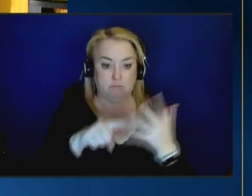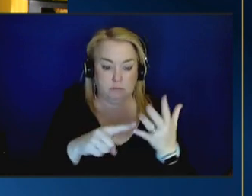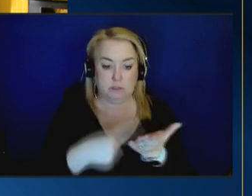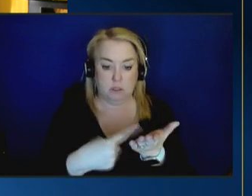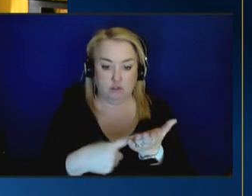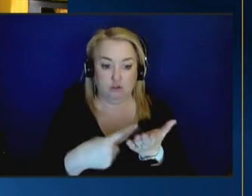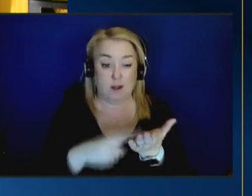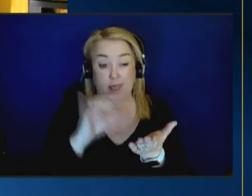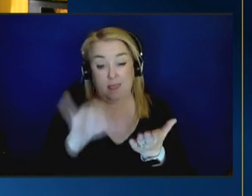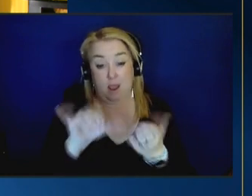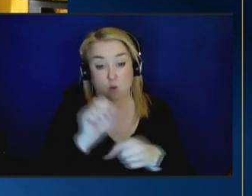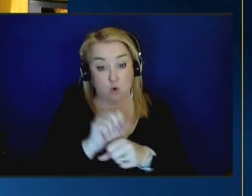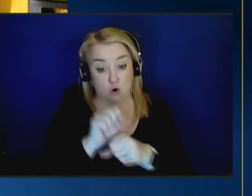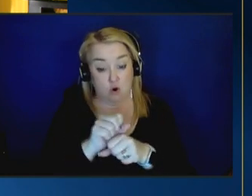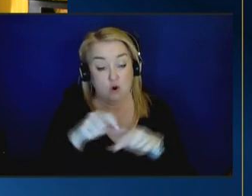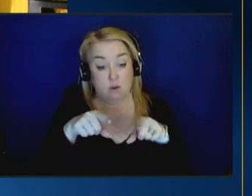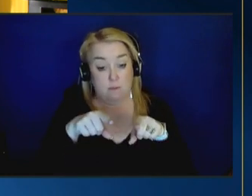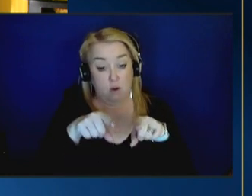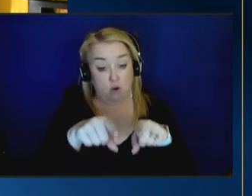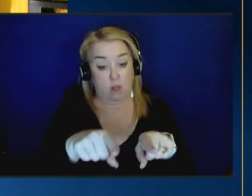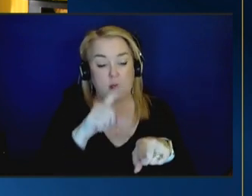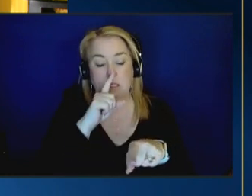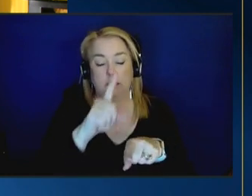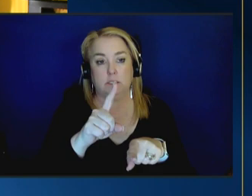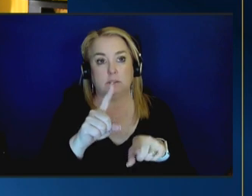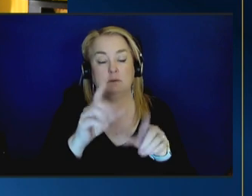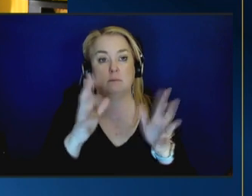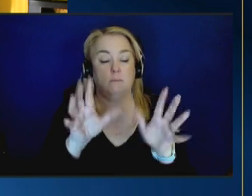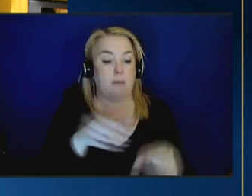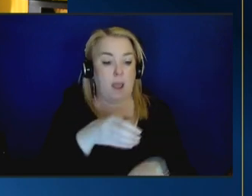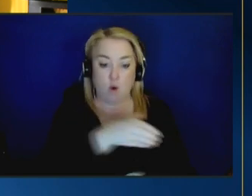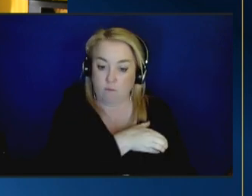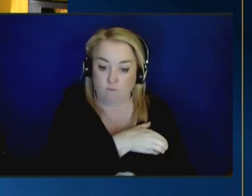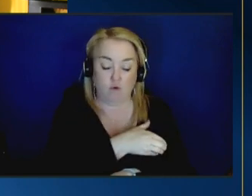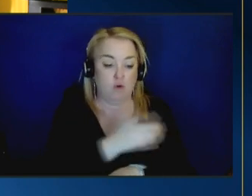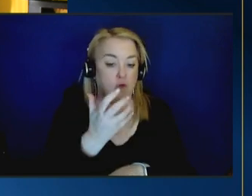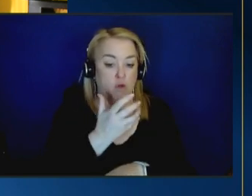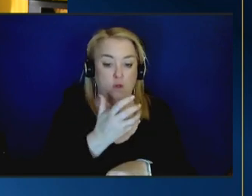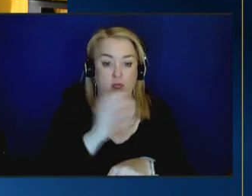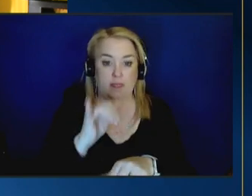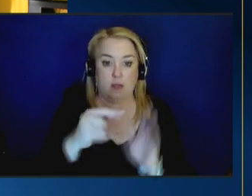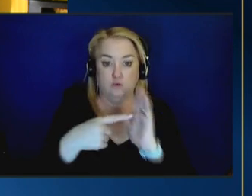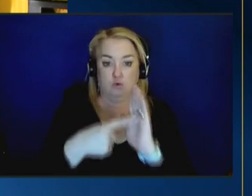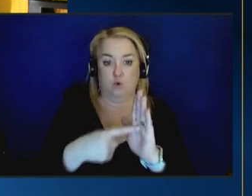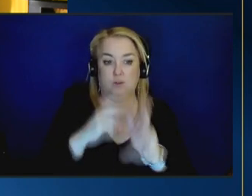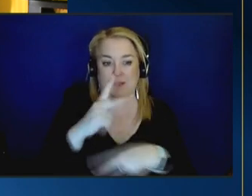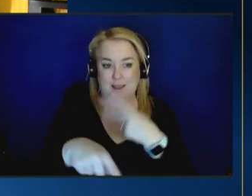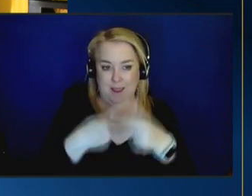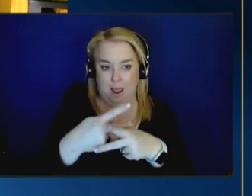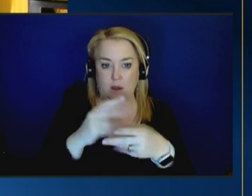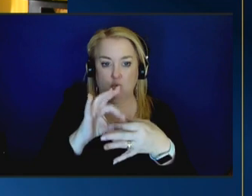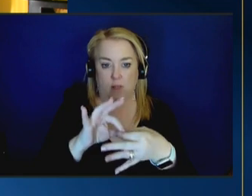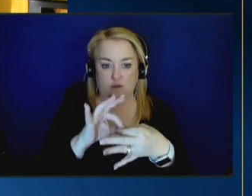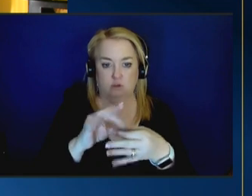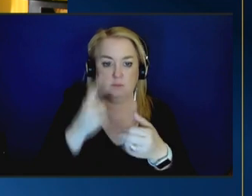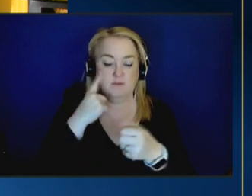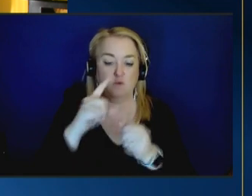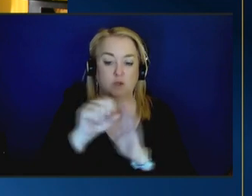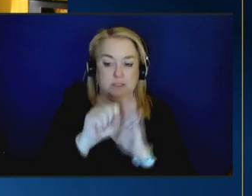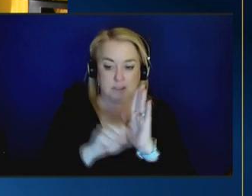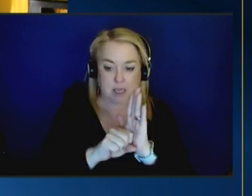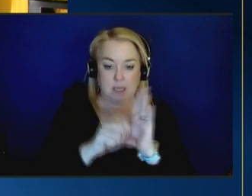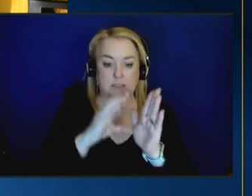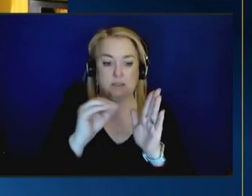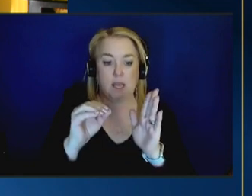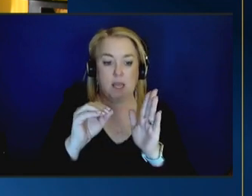i think is really powerful and i think is representative of the kind of relationships um states and tribes uh um aspire